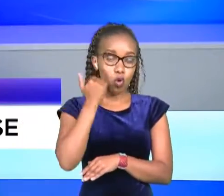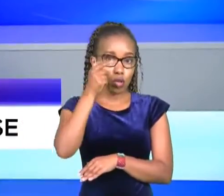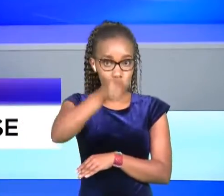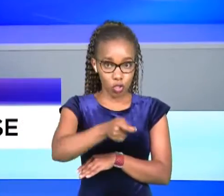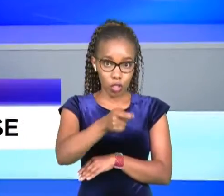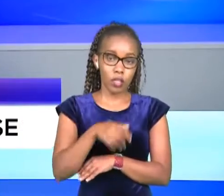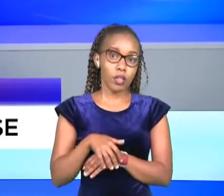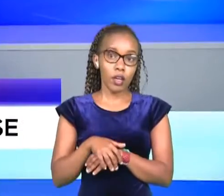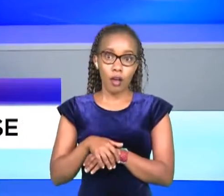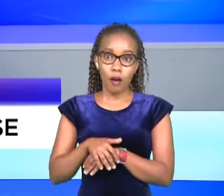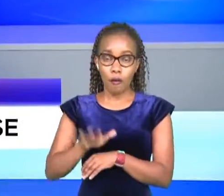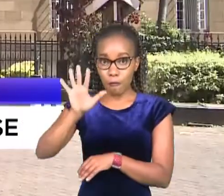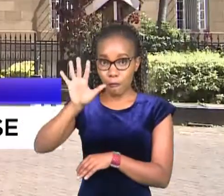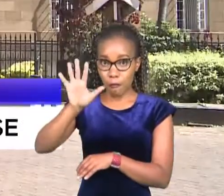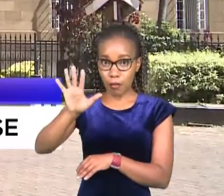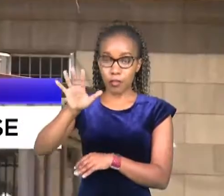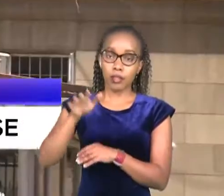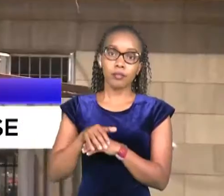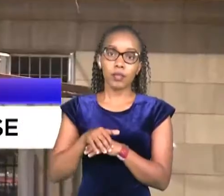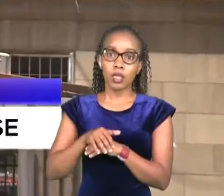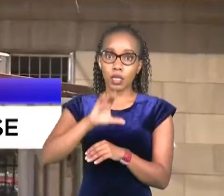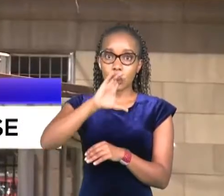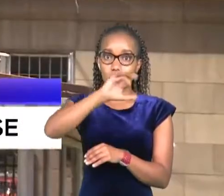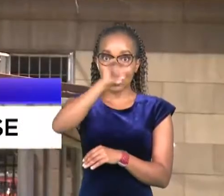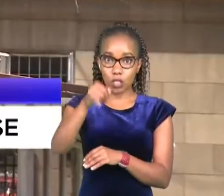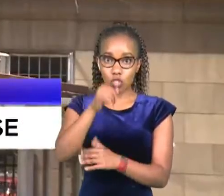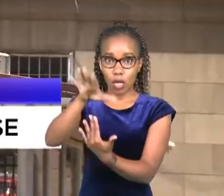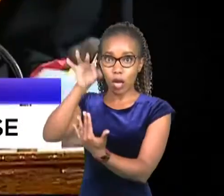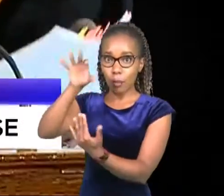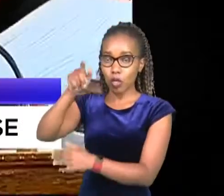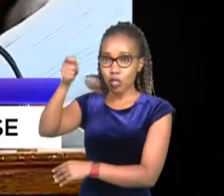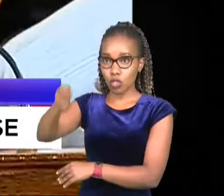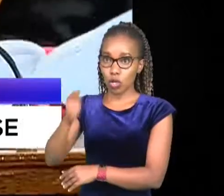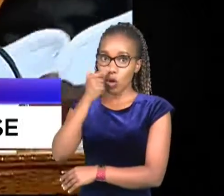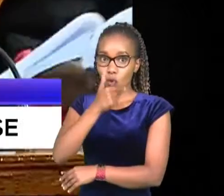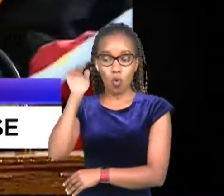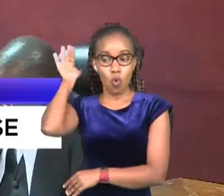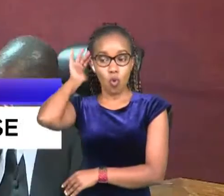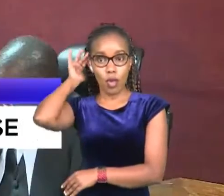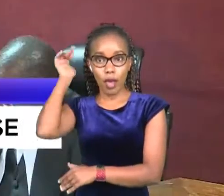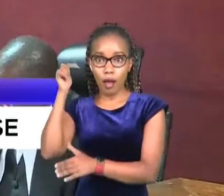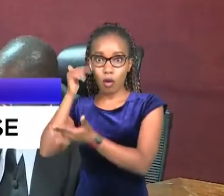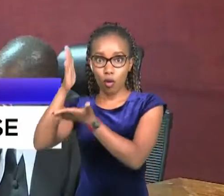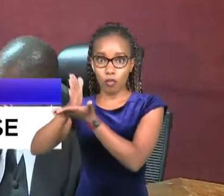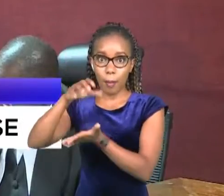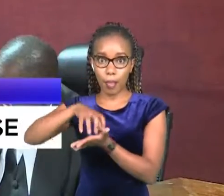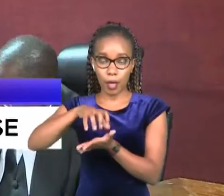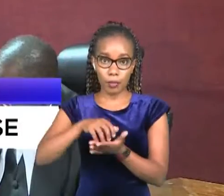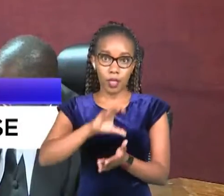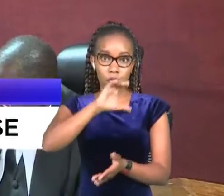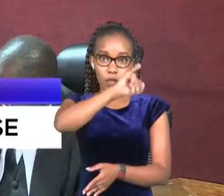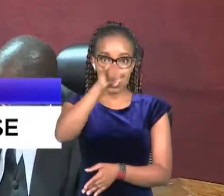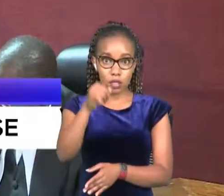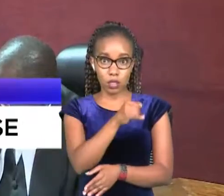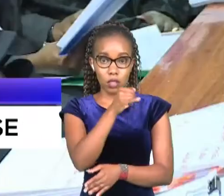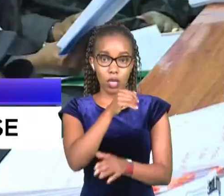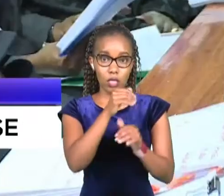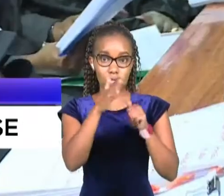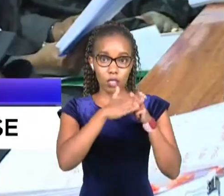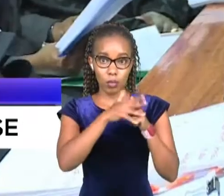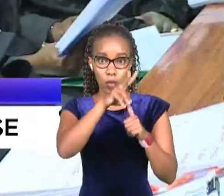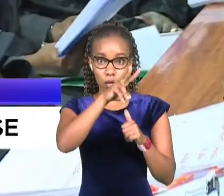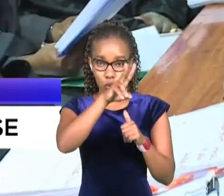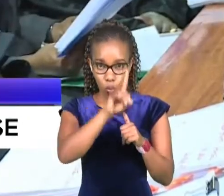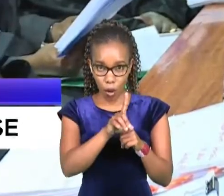file be preferred to the chief justice to appoint judges who will hear and determine the case maraga on september 21st 2020